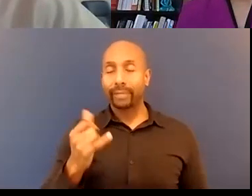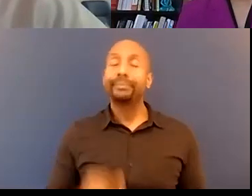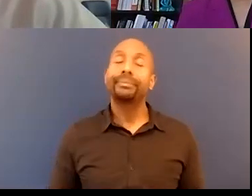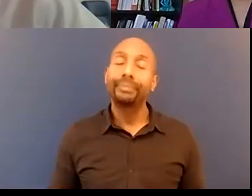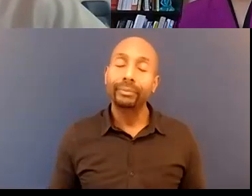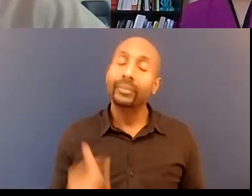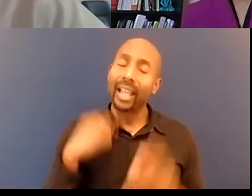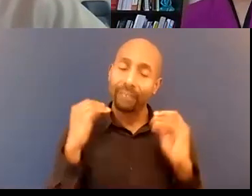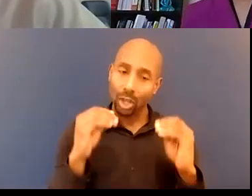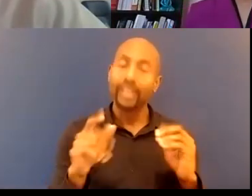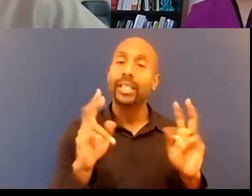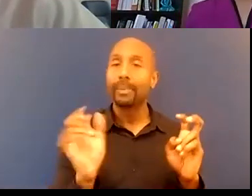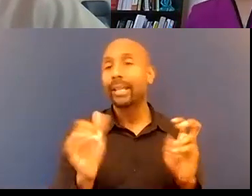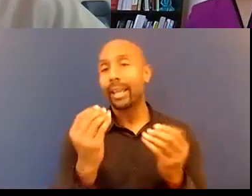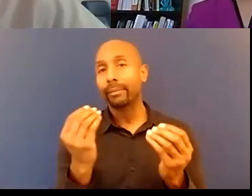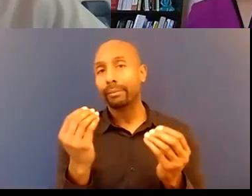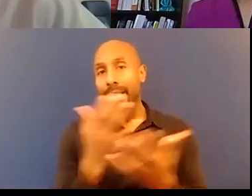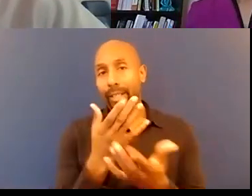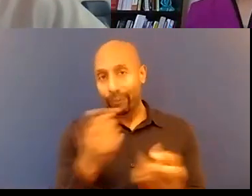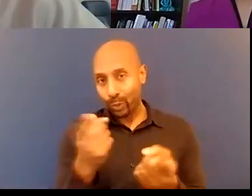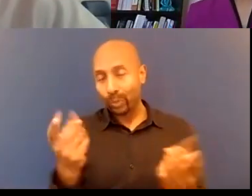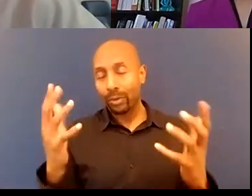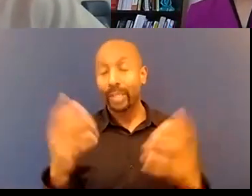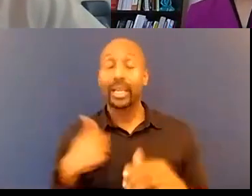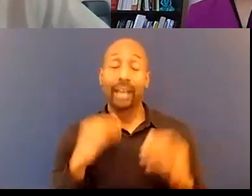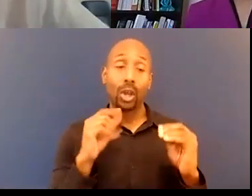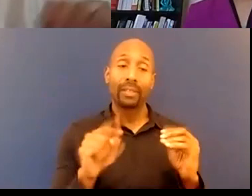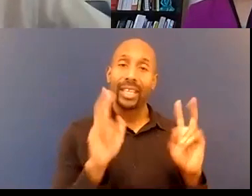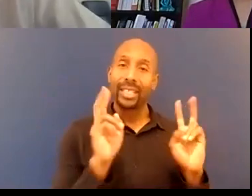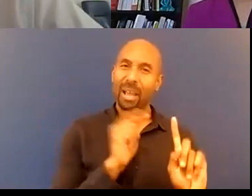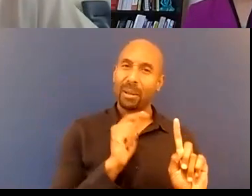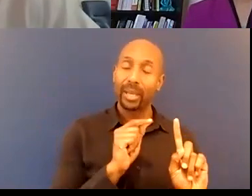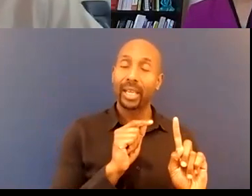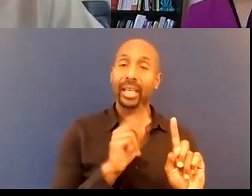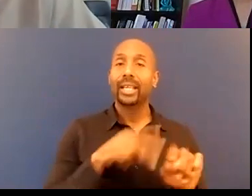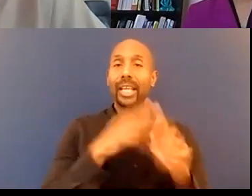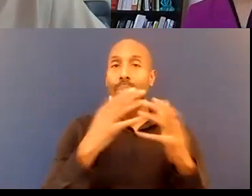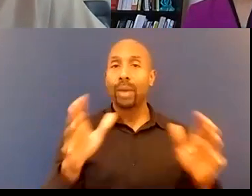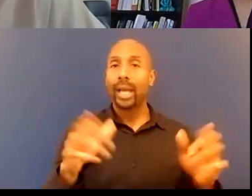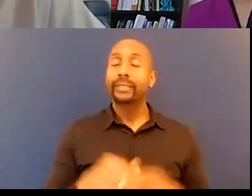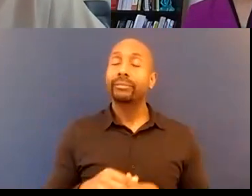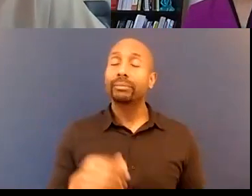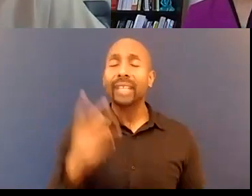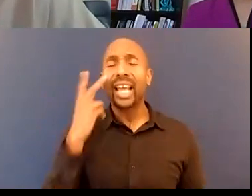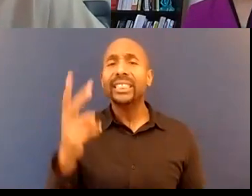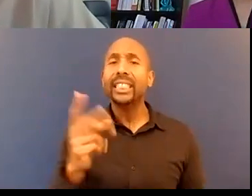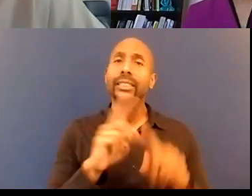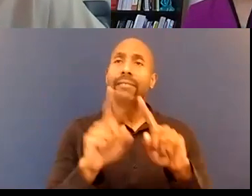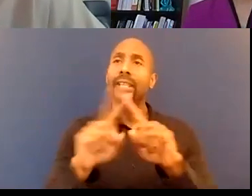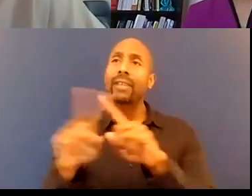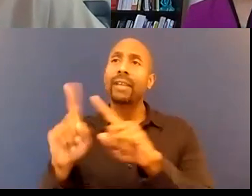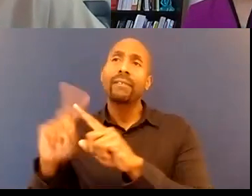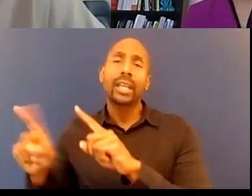topic um all over the the country and you kind of see nationally a difference in uh the police chief